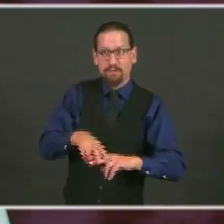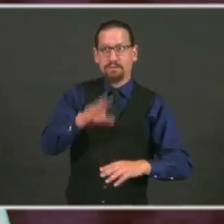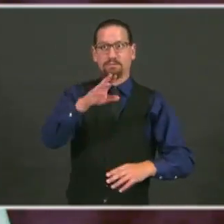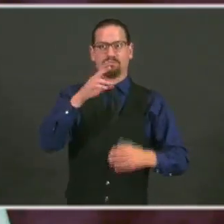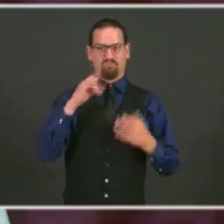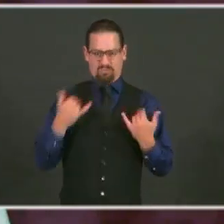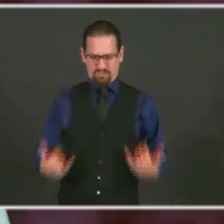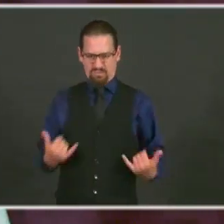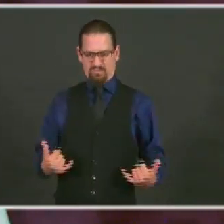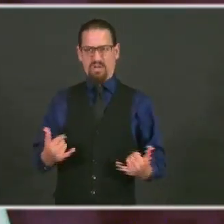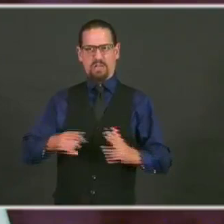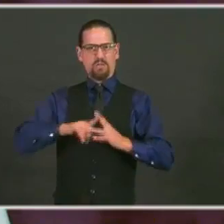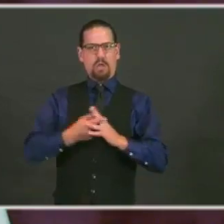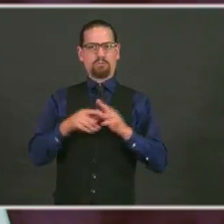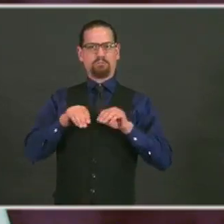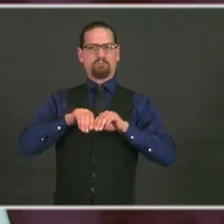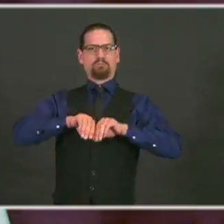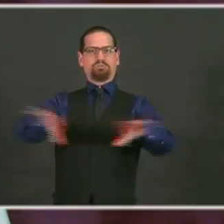purchases.